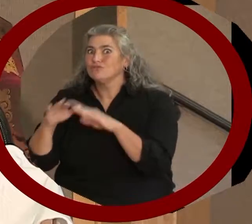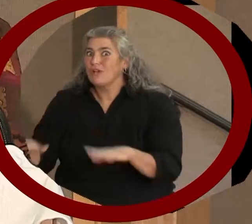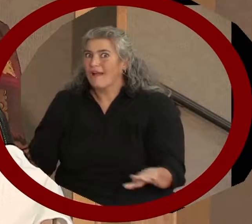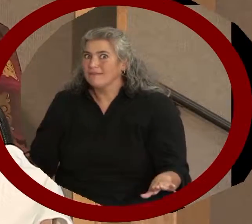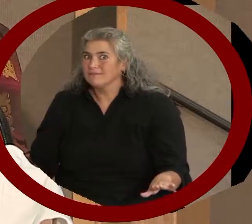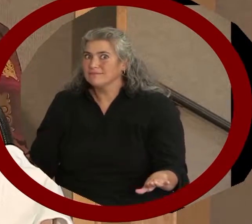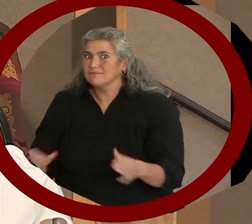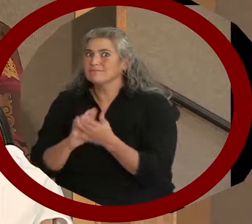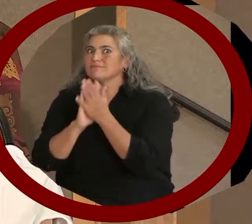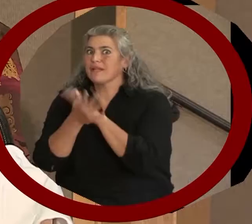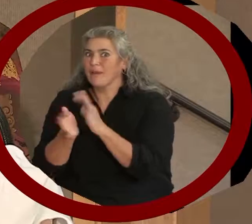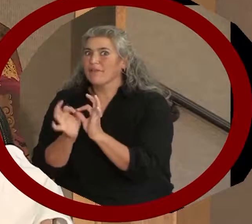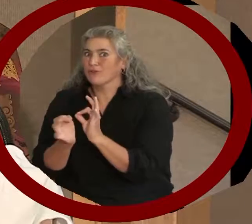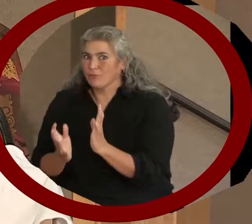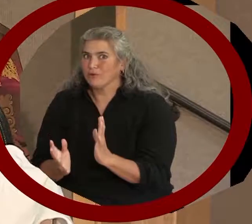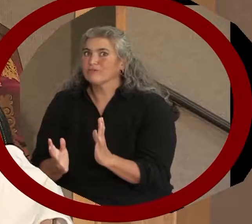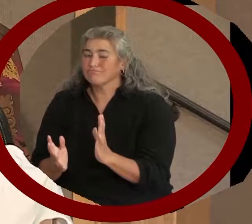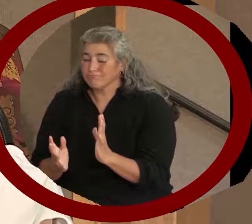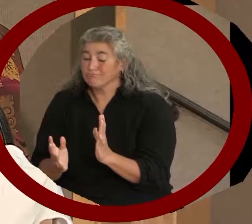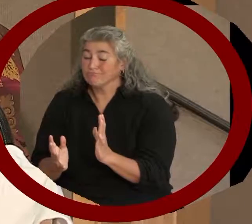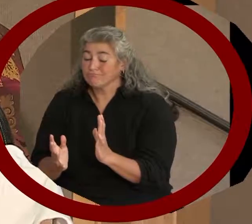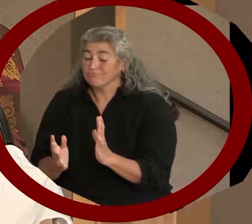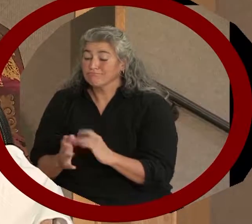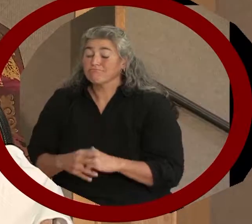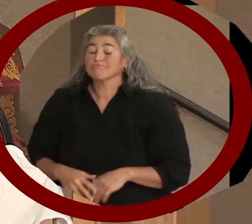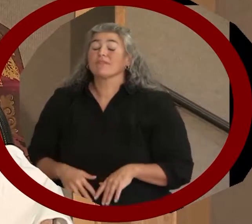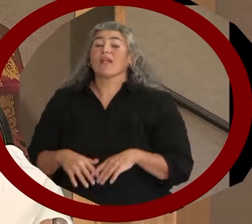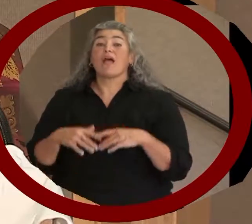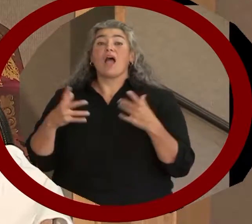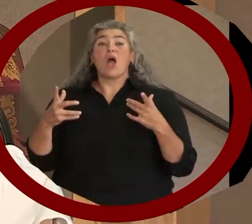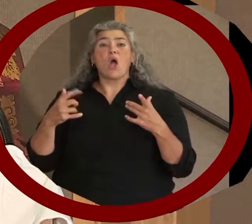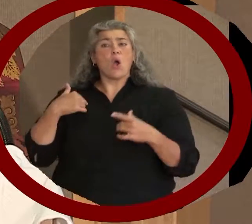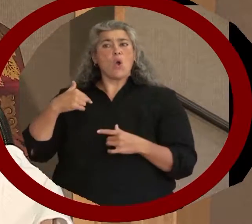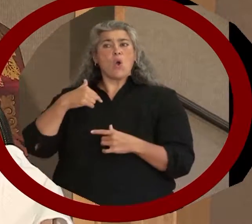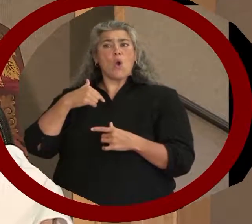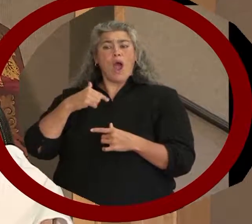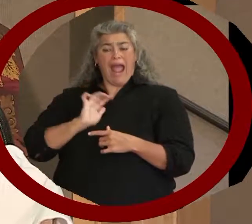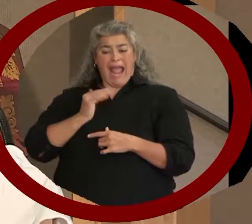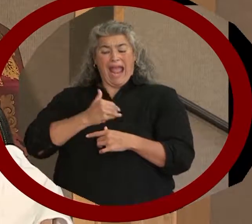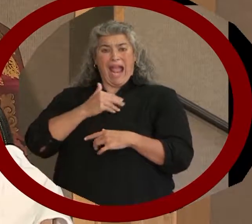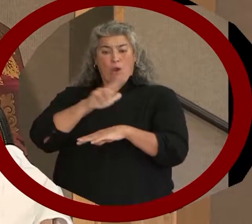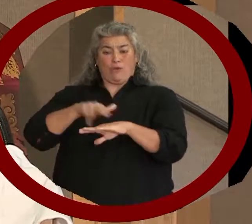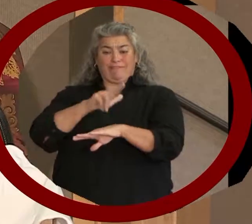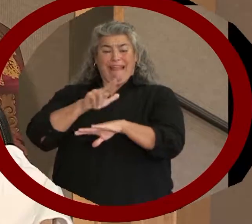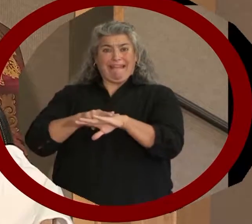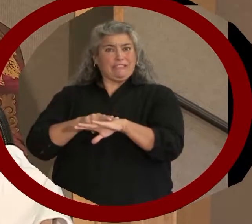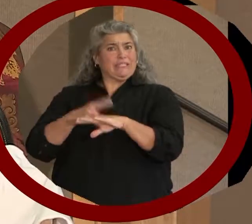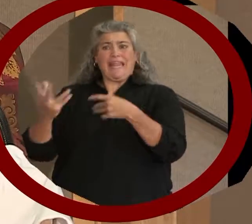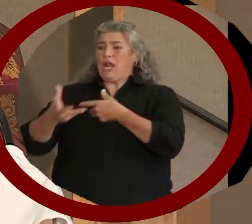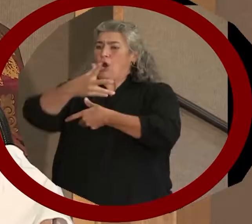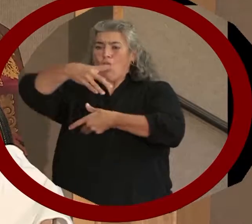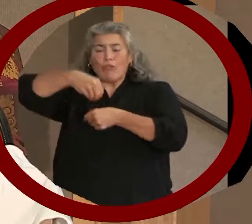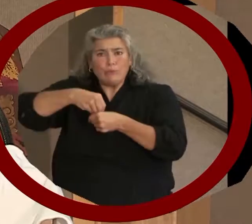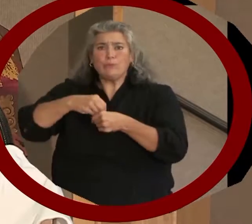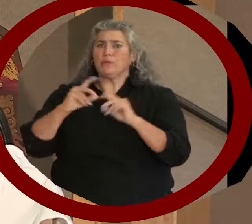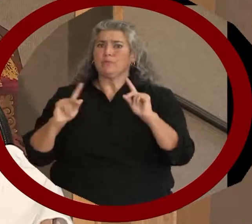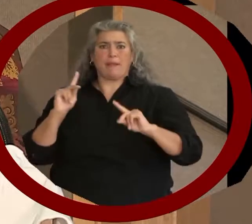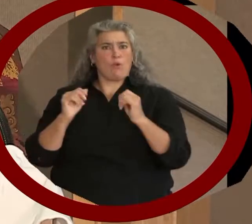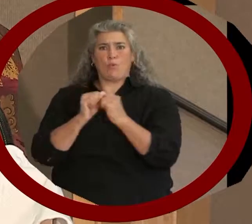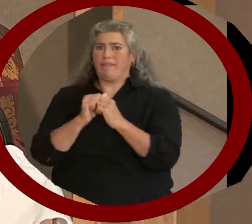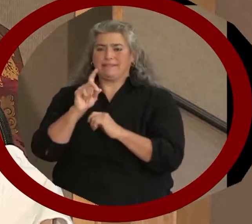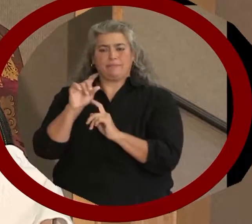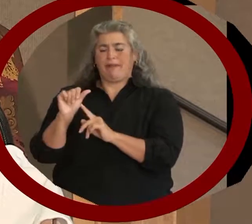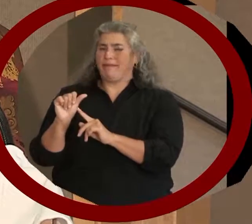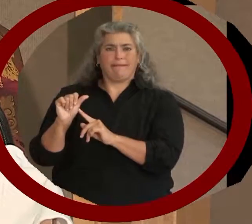We had created a nation that didn't include people with disabilities. They were shamefully excluded